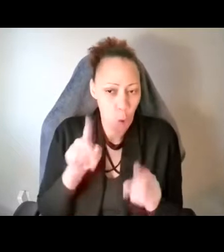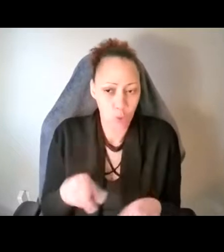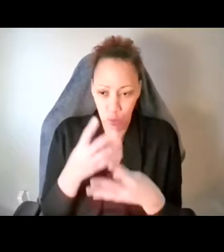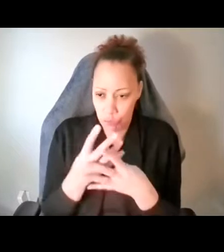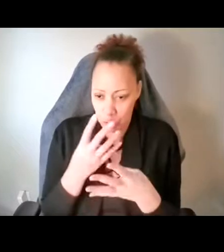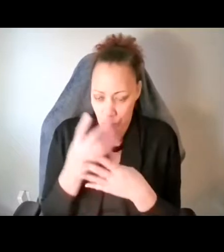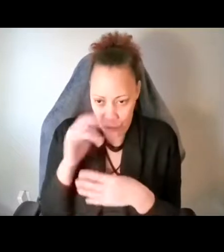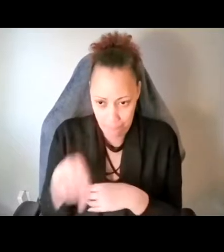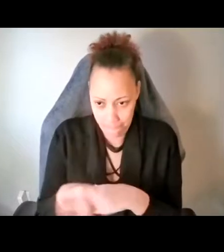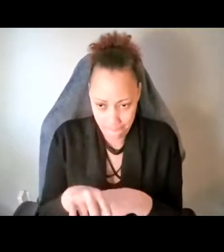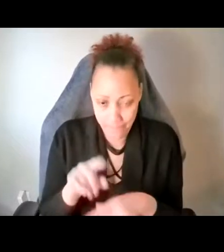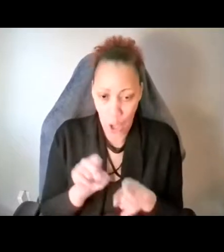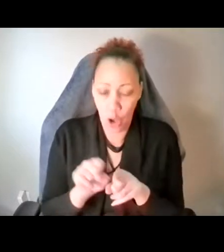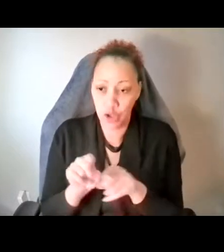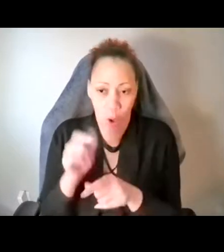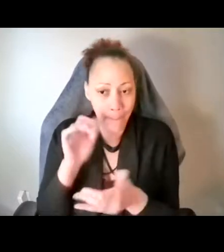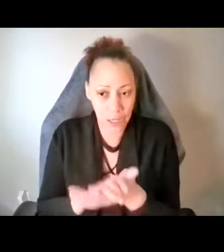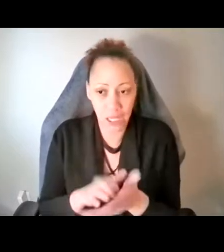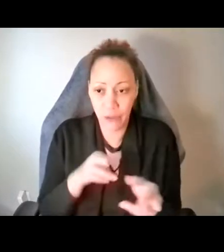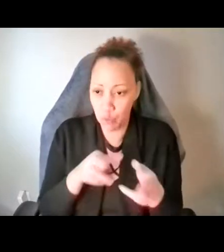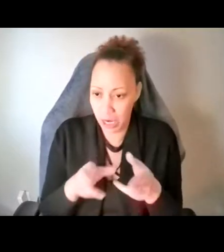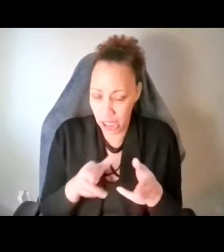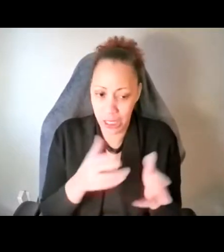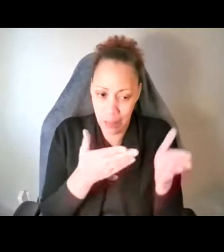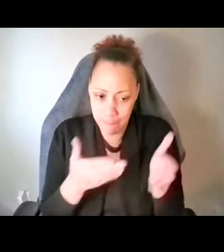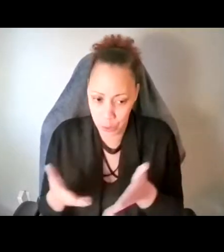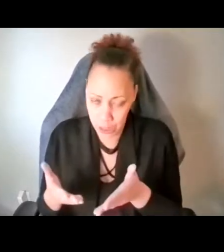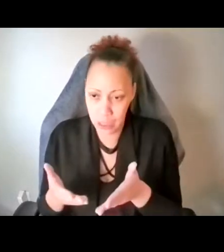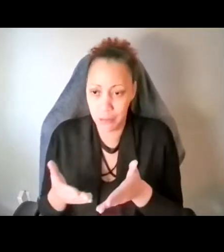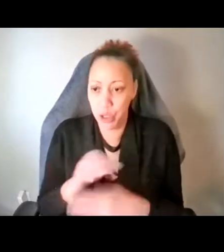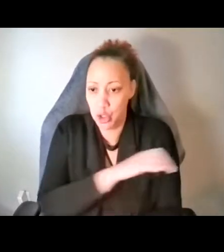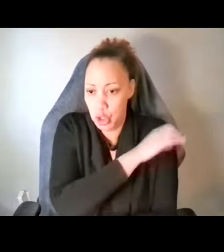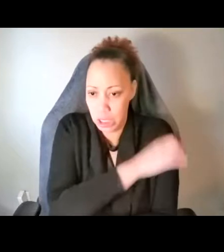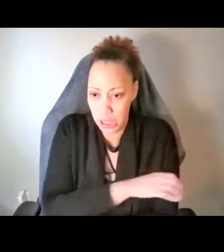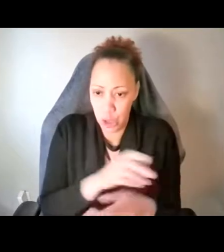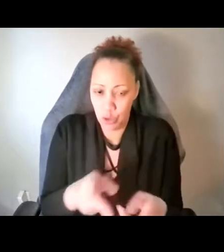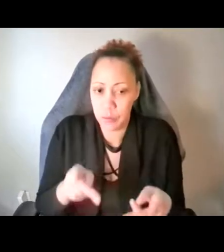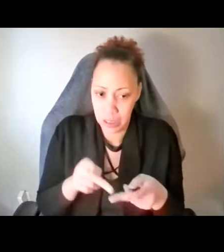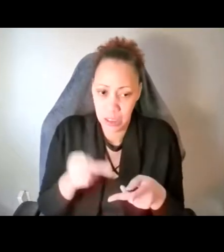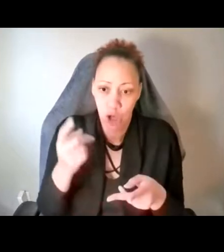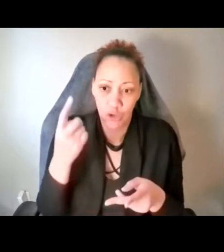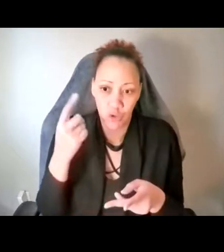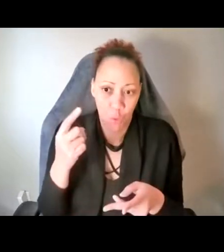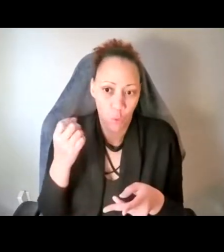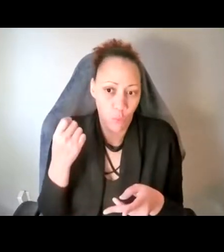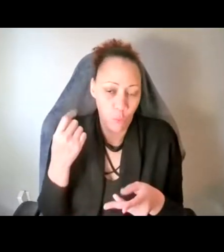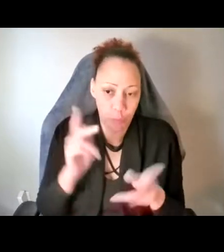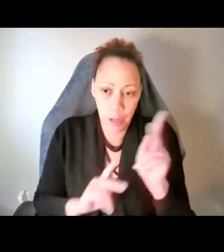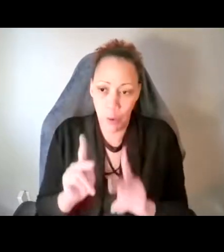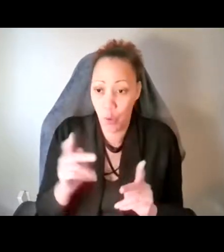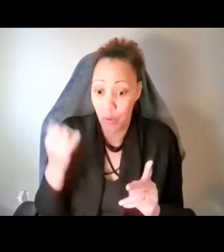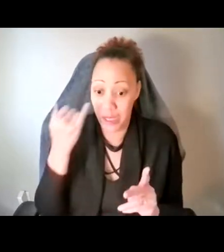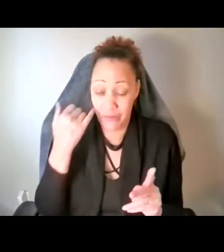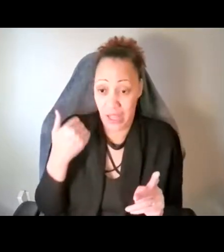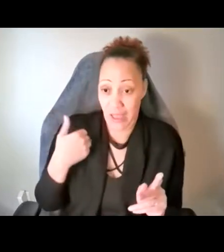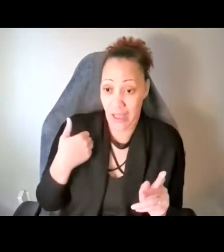believe in the regulation of them and, and bringing them to the clinical space so that people who may have a predisposition,